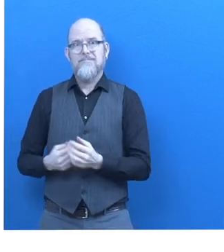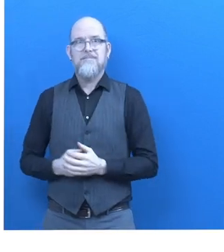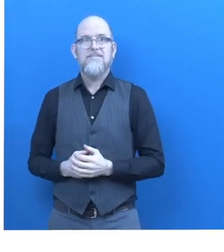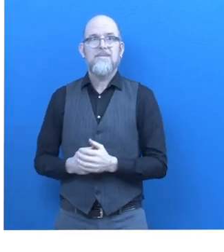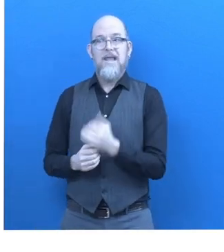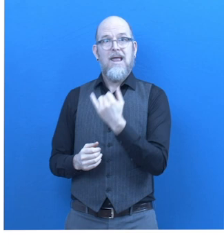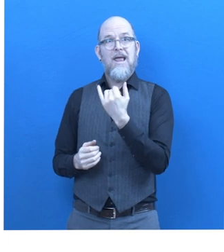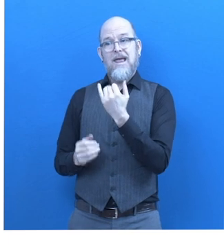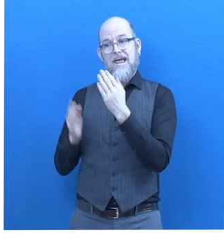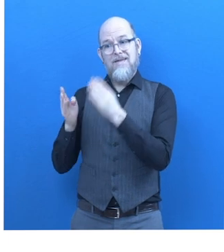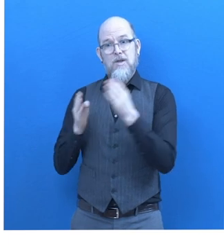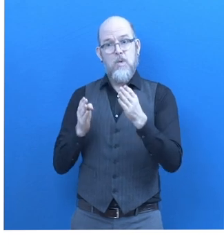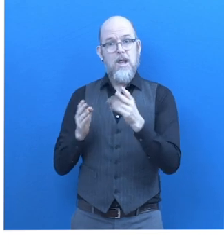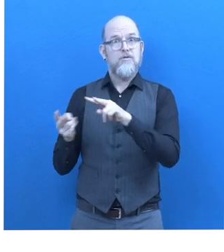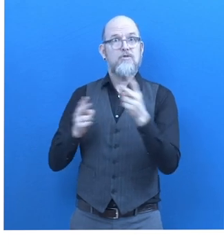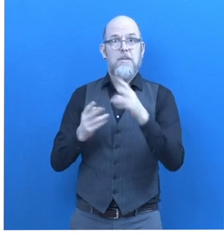transition plans work?